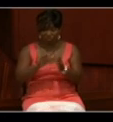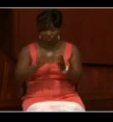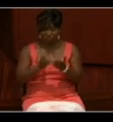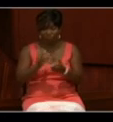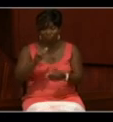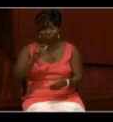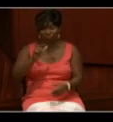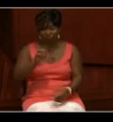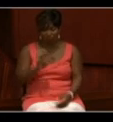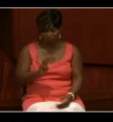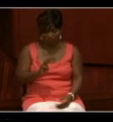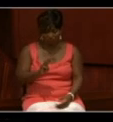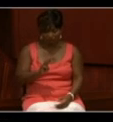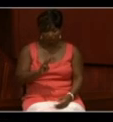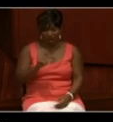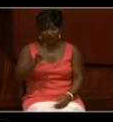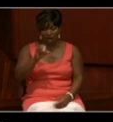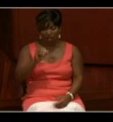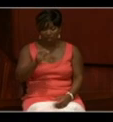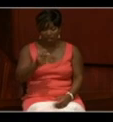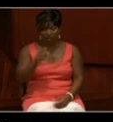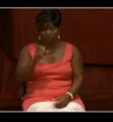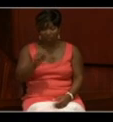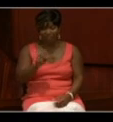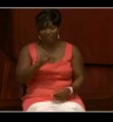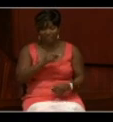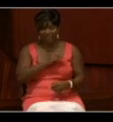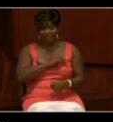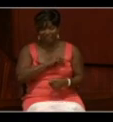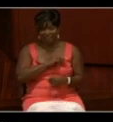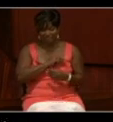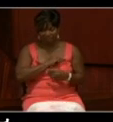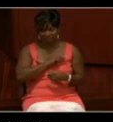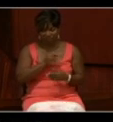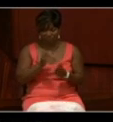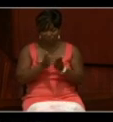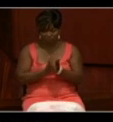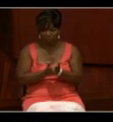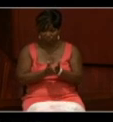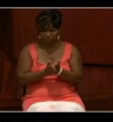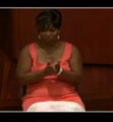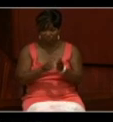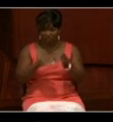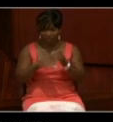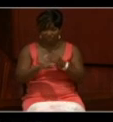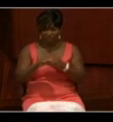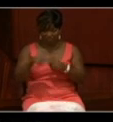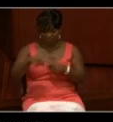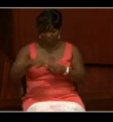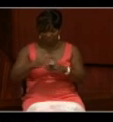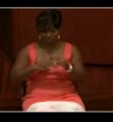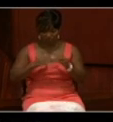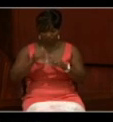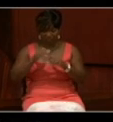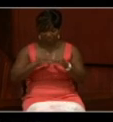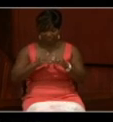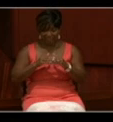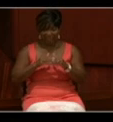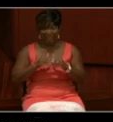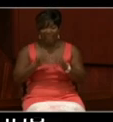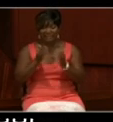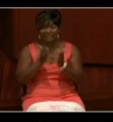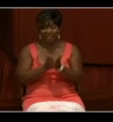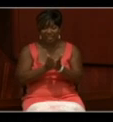and logs of the U.S. Naval ships and stations, 1801 to 1940, are located in this building. Navy deck logs after